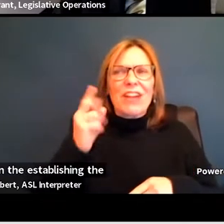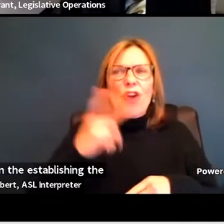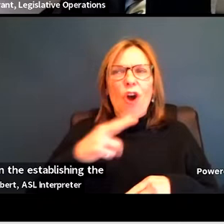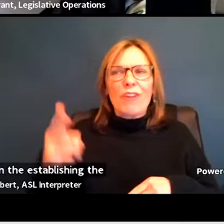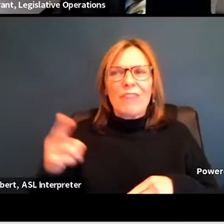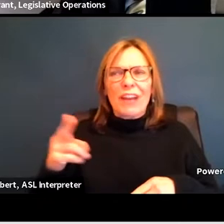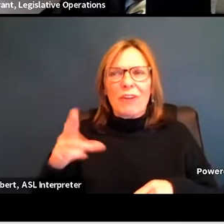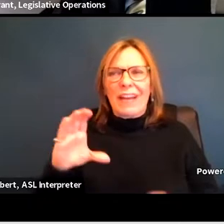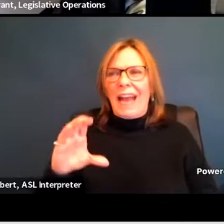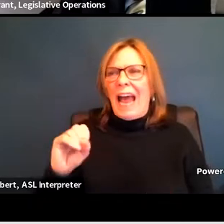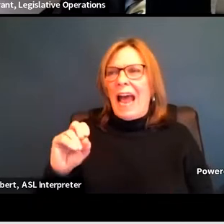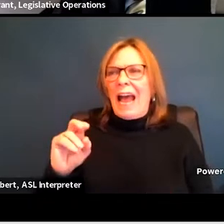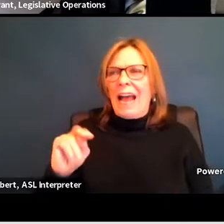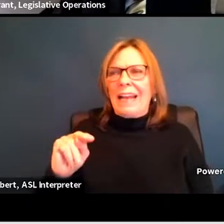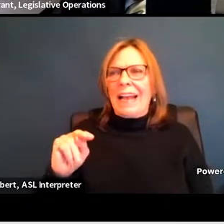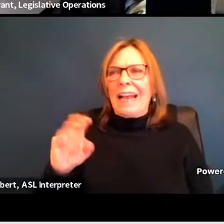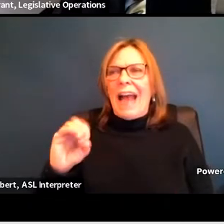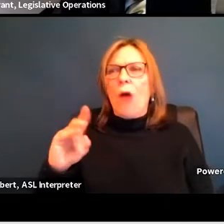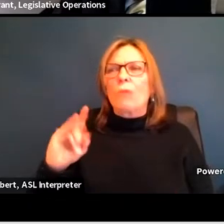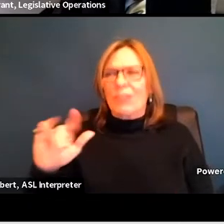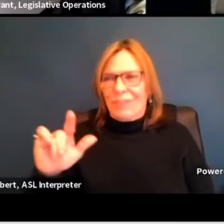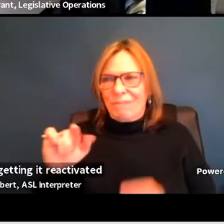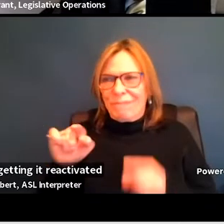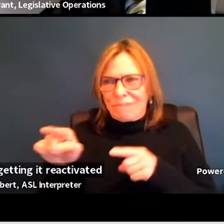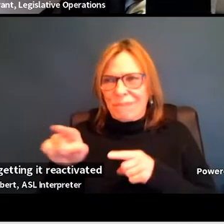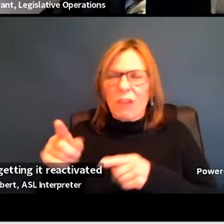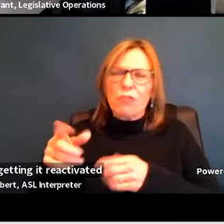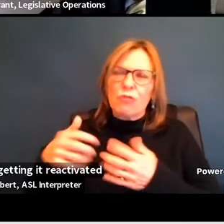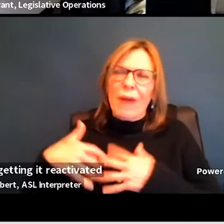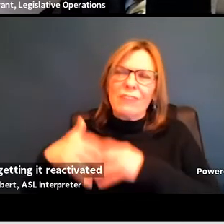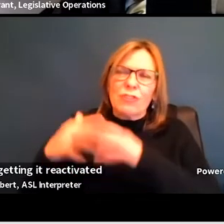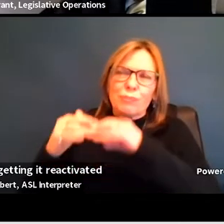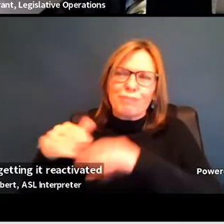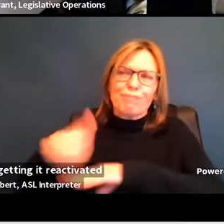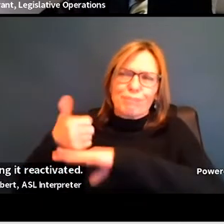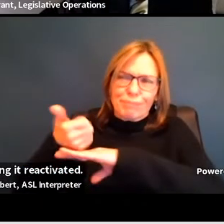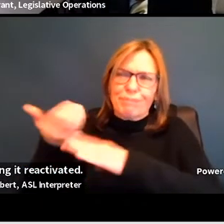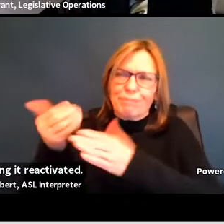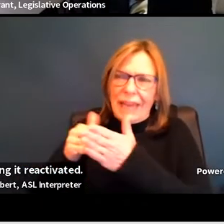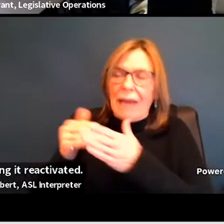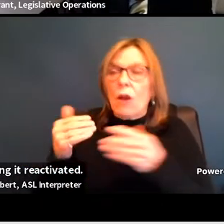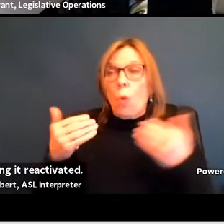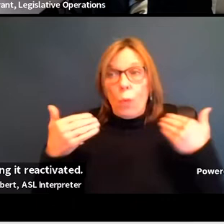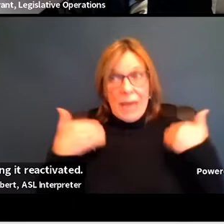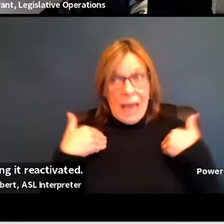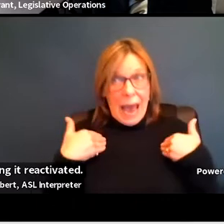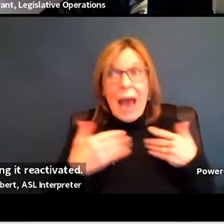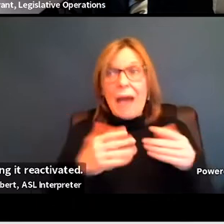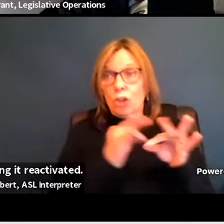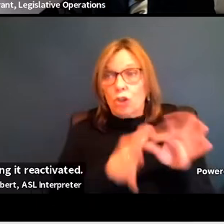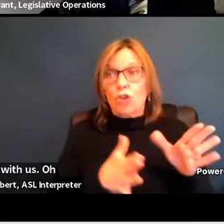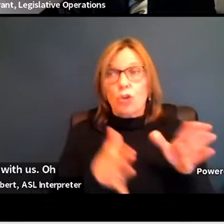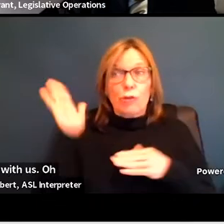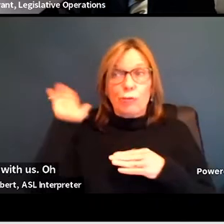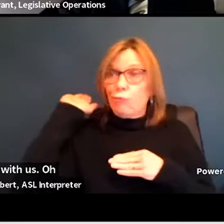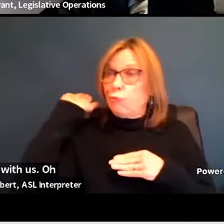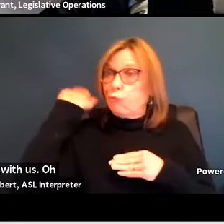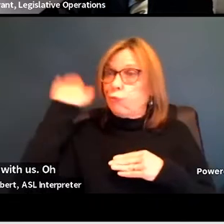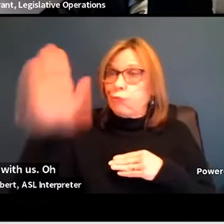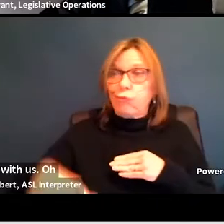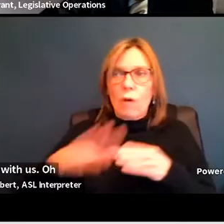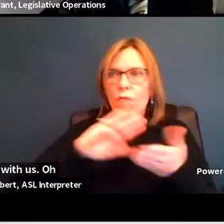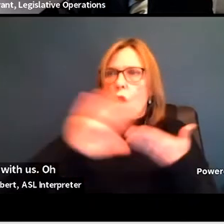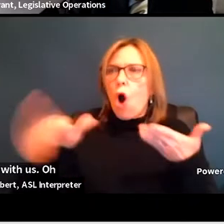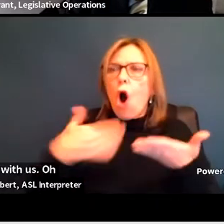it, getting it reactivated. And, um, we had an interpreter with us all of, all of those